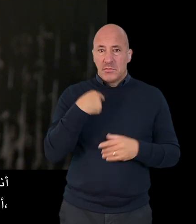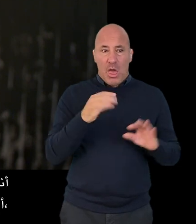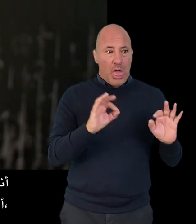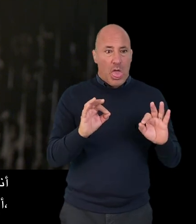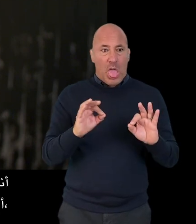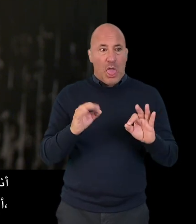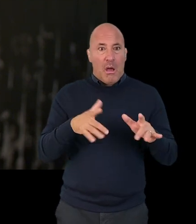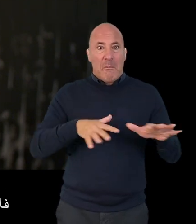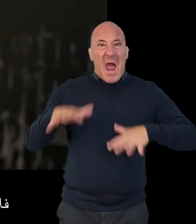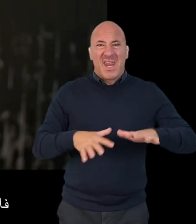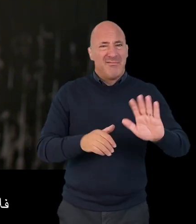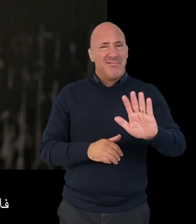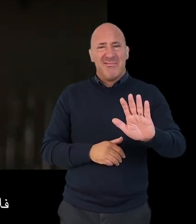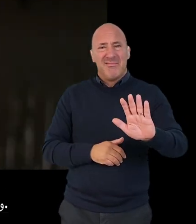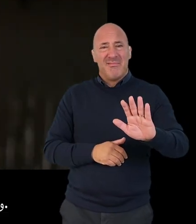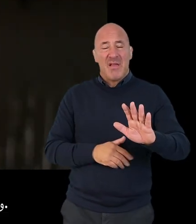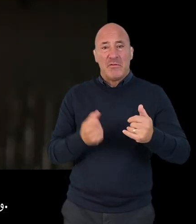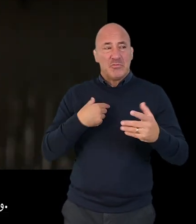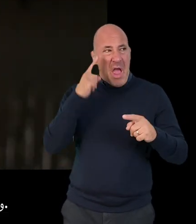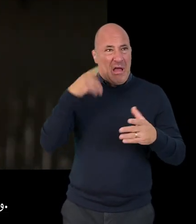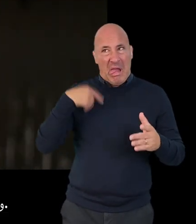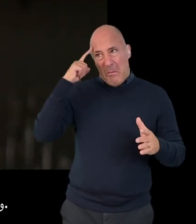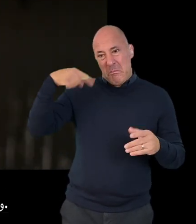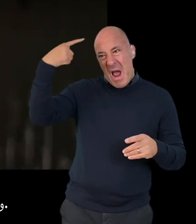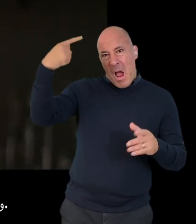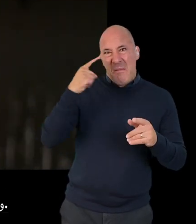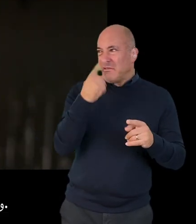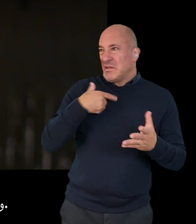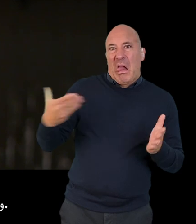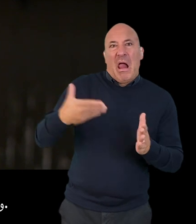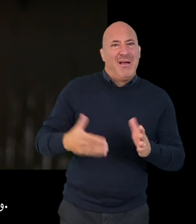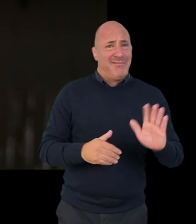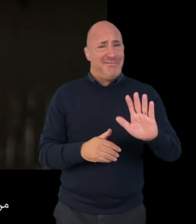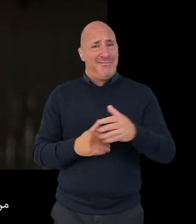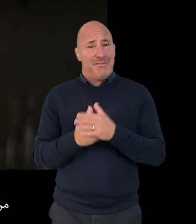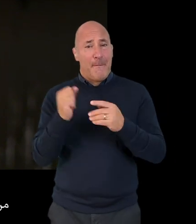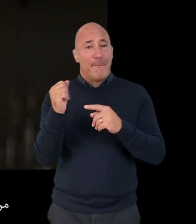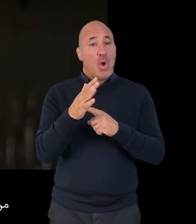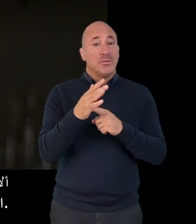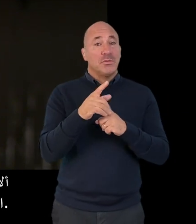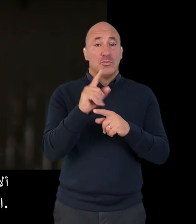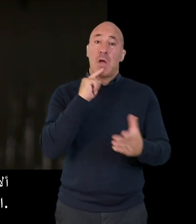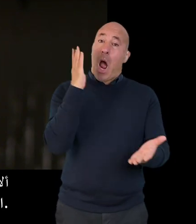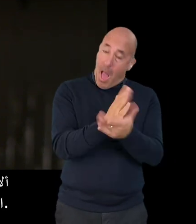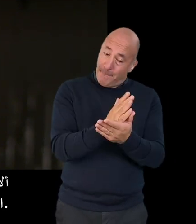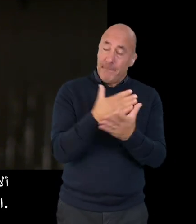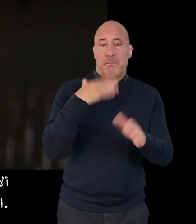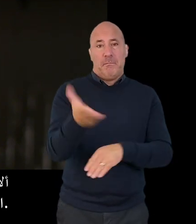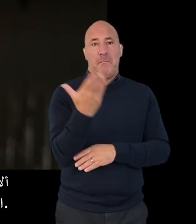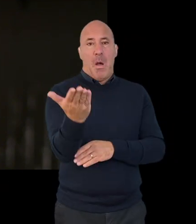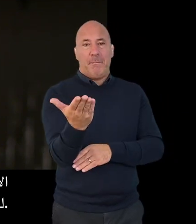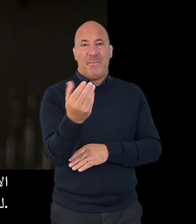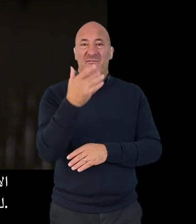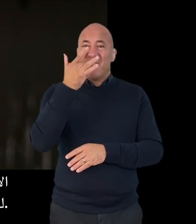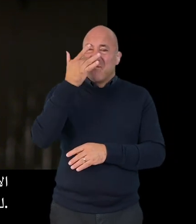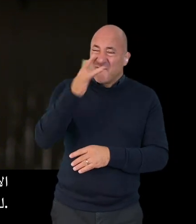any type of evidence you don't have to panic and you do not have to fabricate any evidence. It's important that you only submit what is true